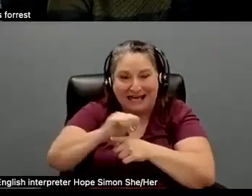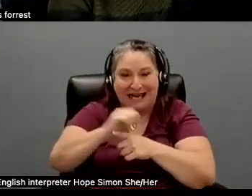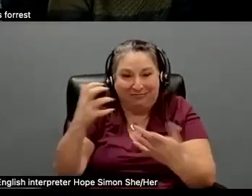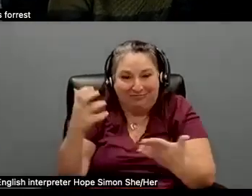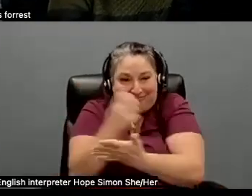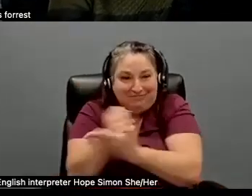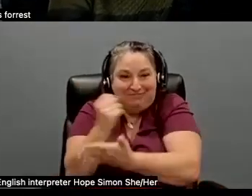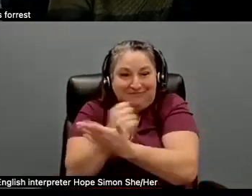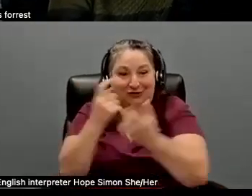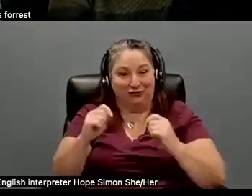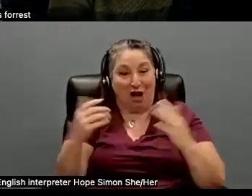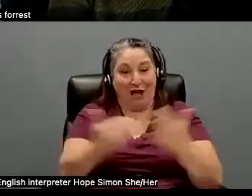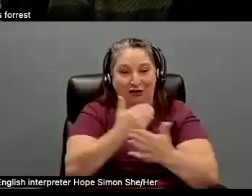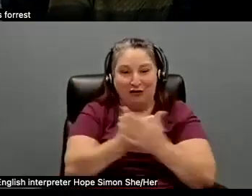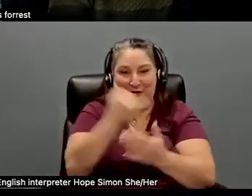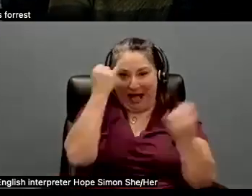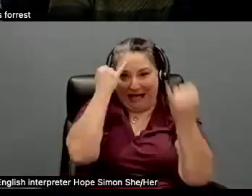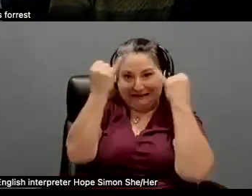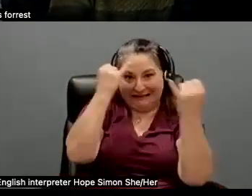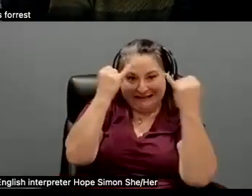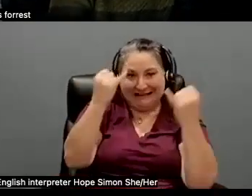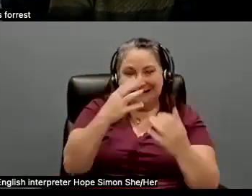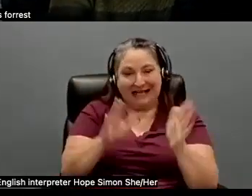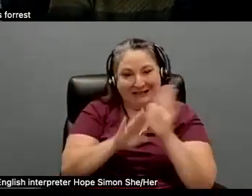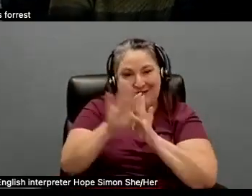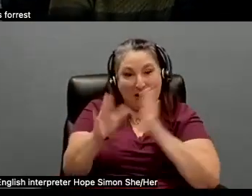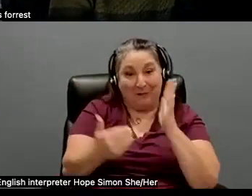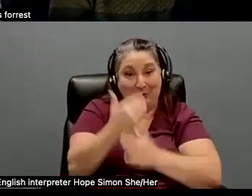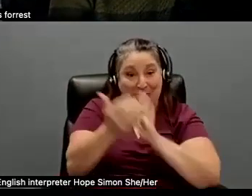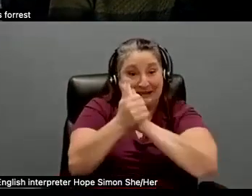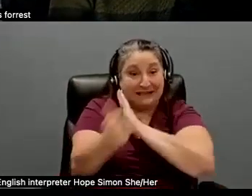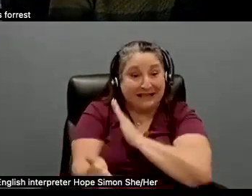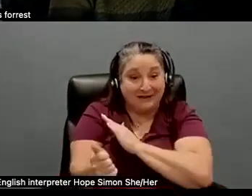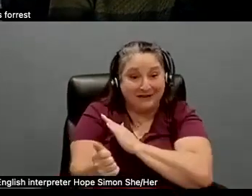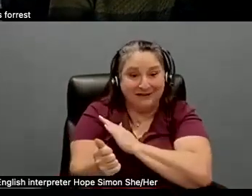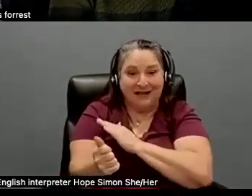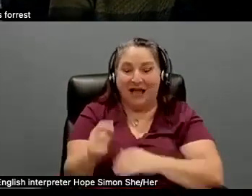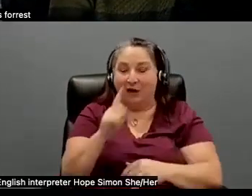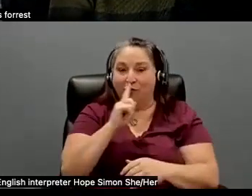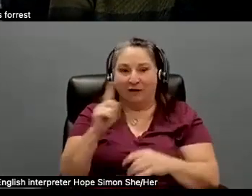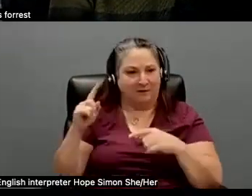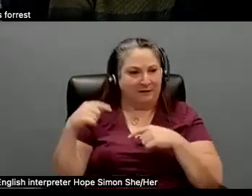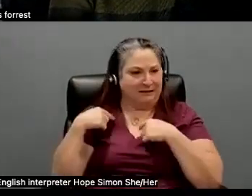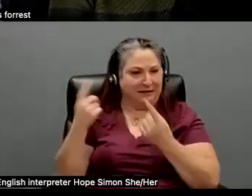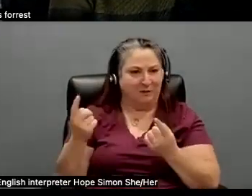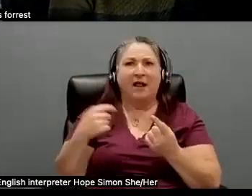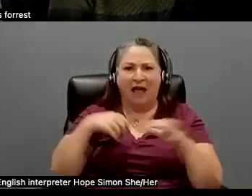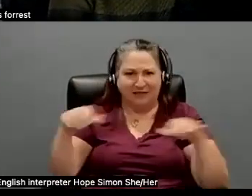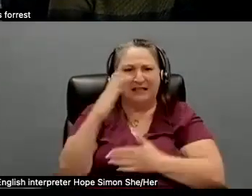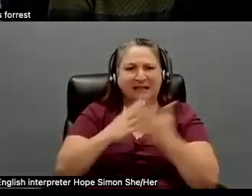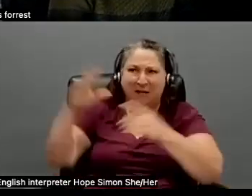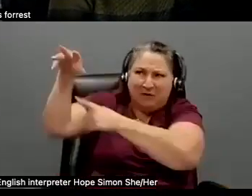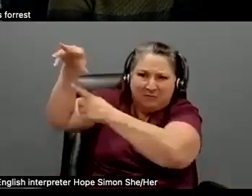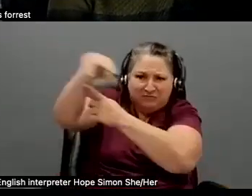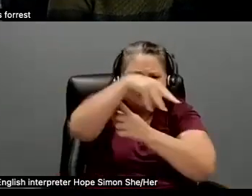try new things and, and, and develop new skills. And, uh, it's really only since, I mean, I've done some aerial stuff